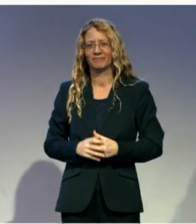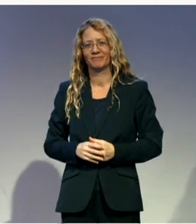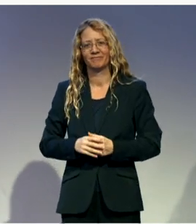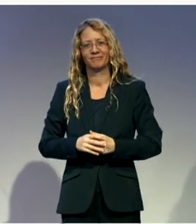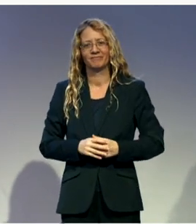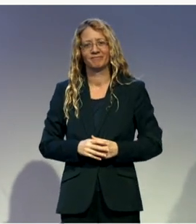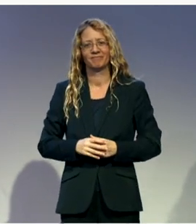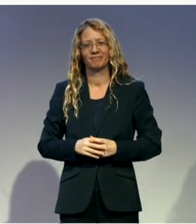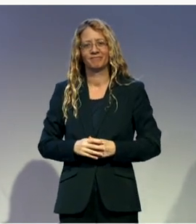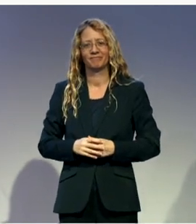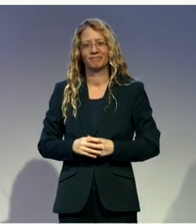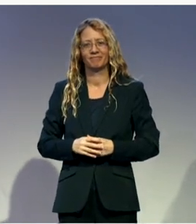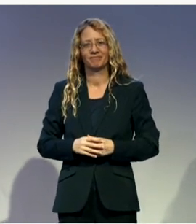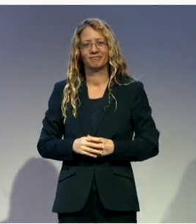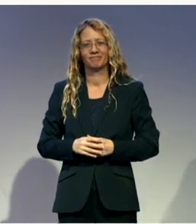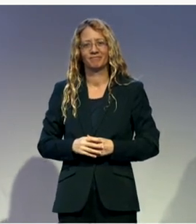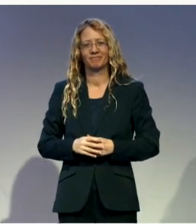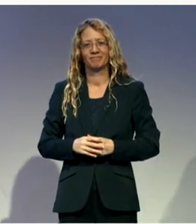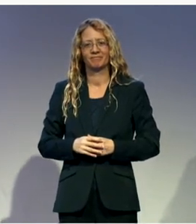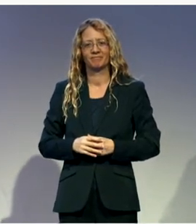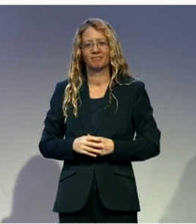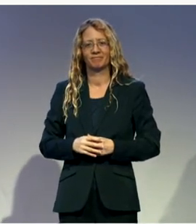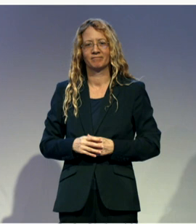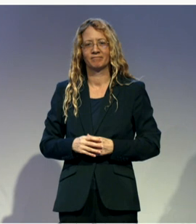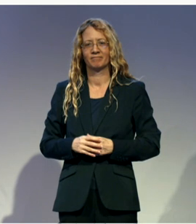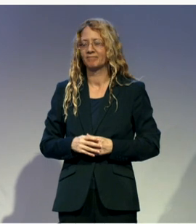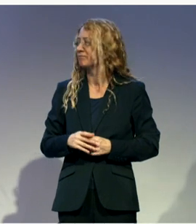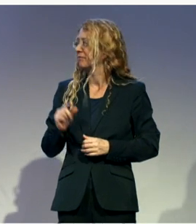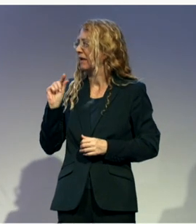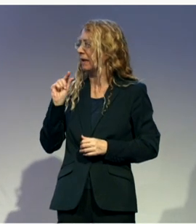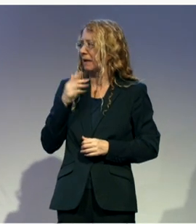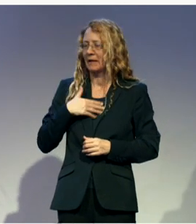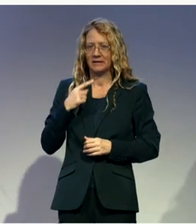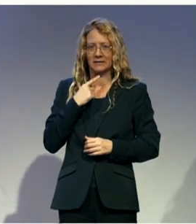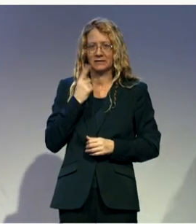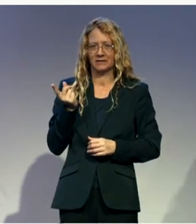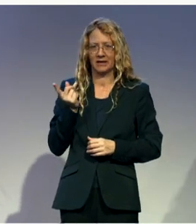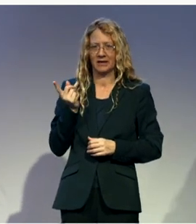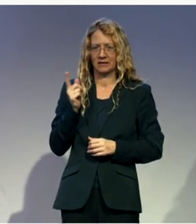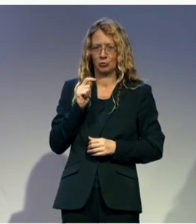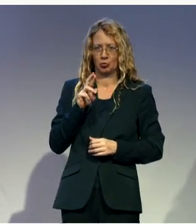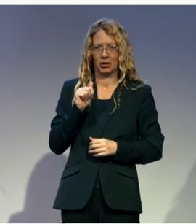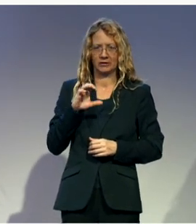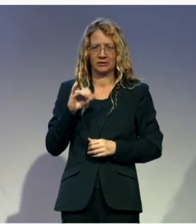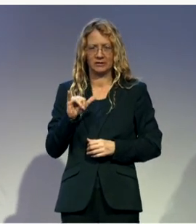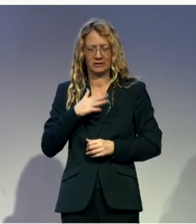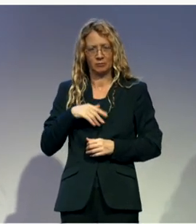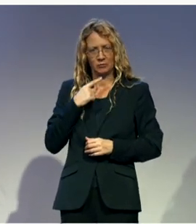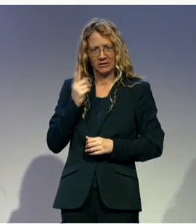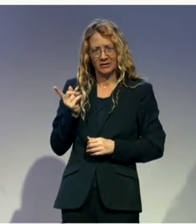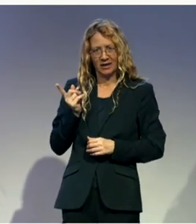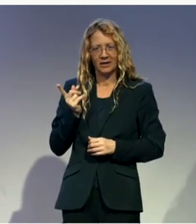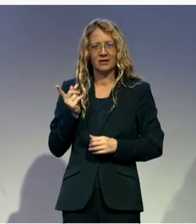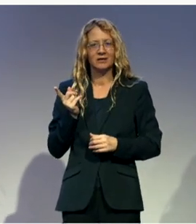Yeah, just one comment really, because I think in terms of candidacy for political parties and leadership,